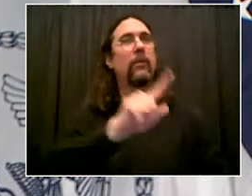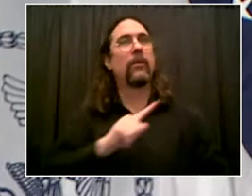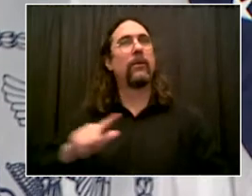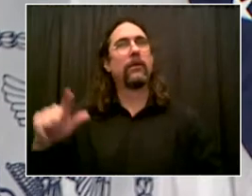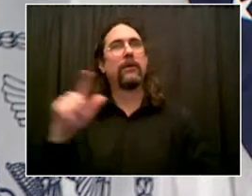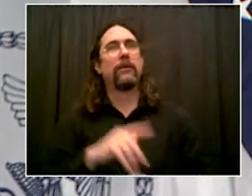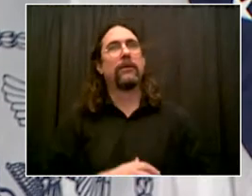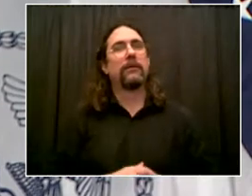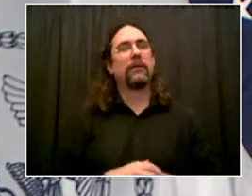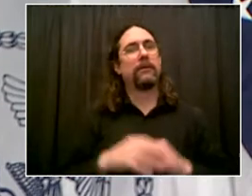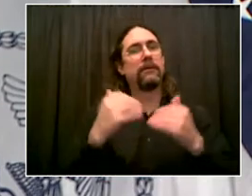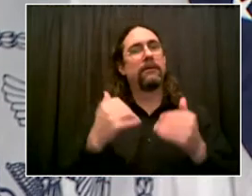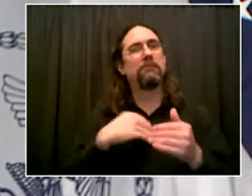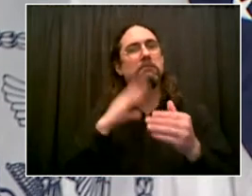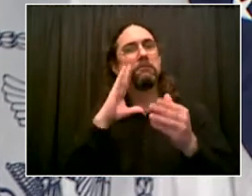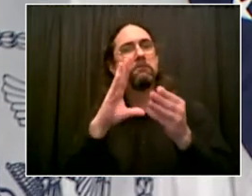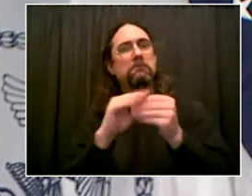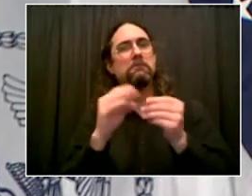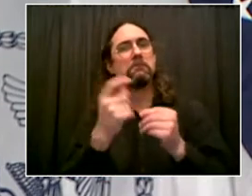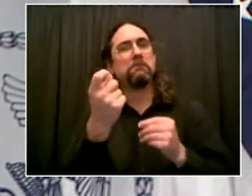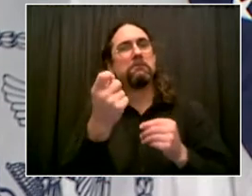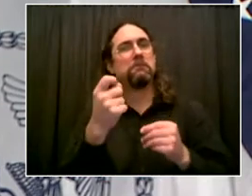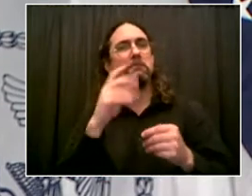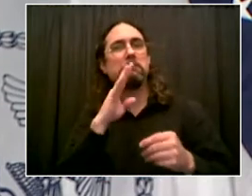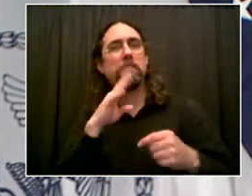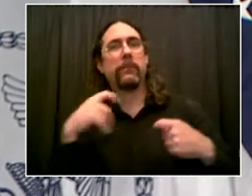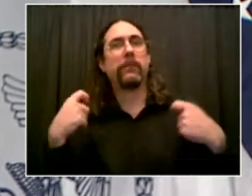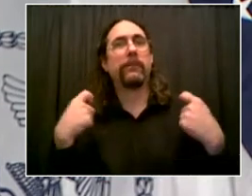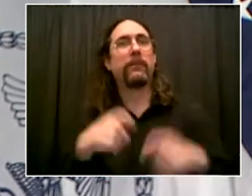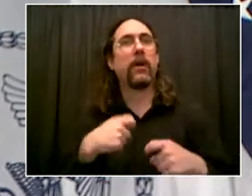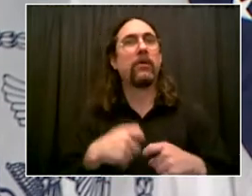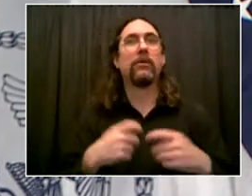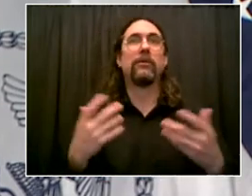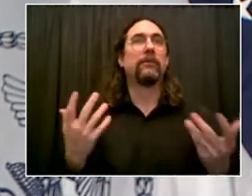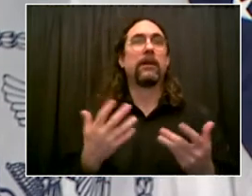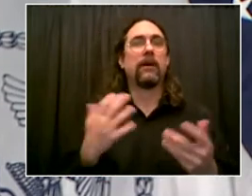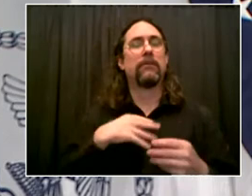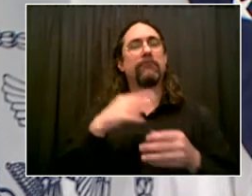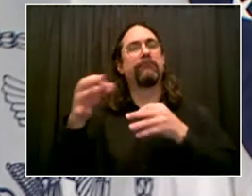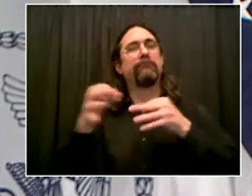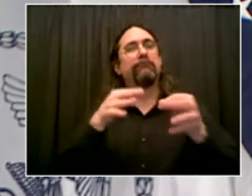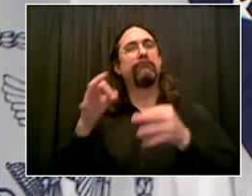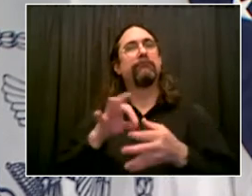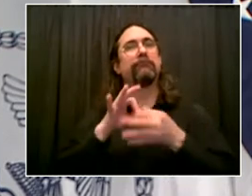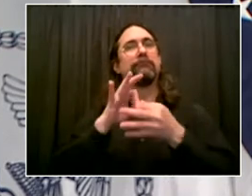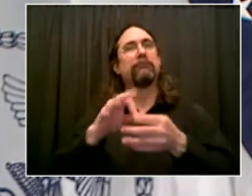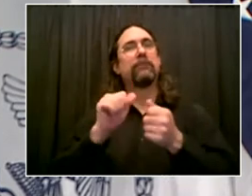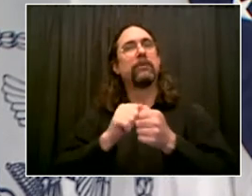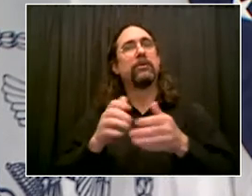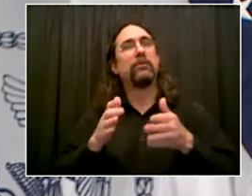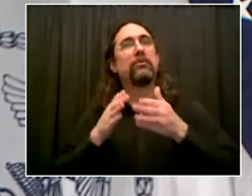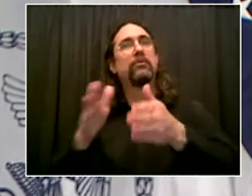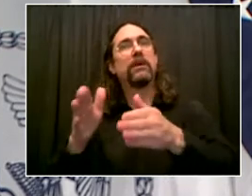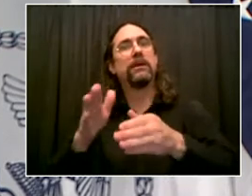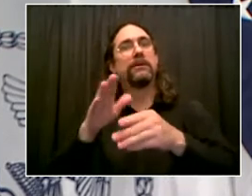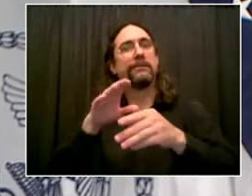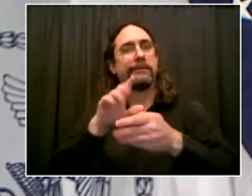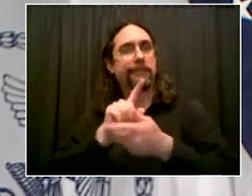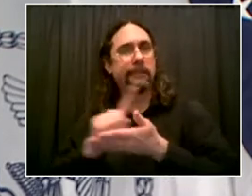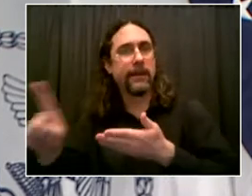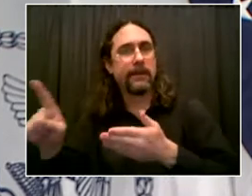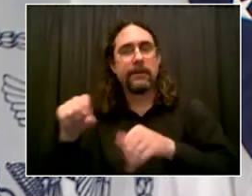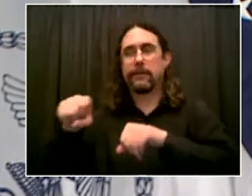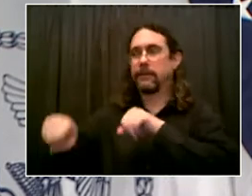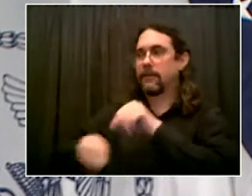I'm going back to the topic of Streets Week and Bikes and Vision Zero. This morning, as